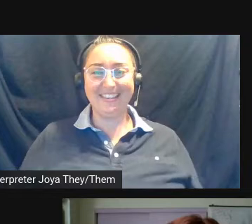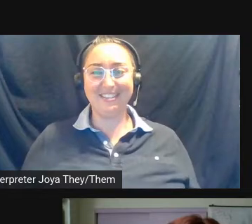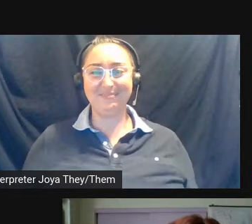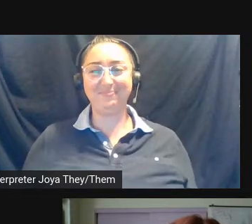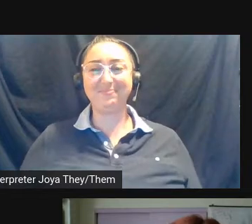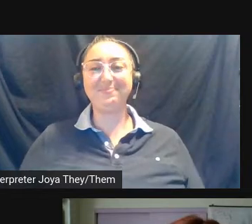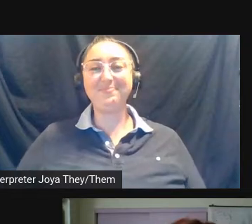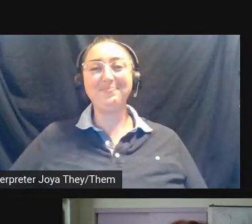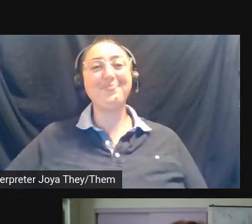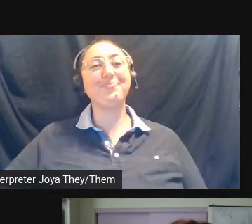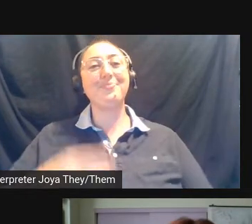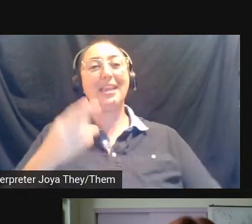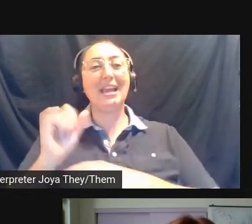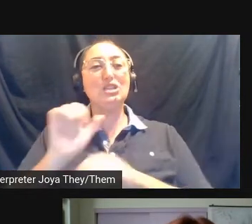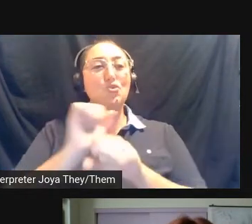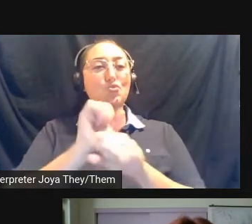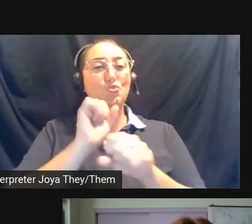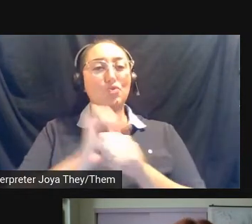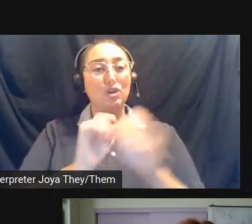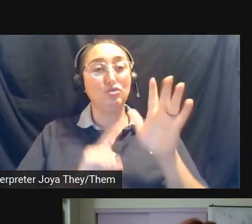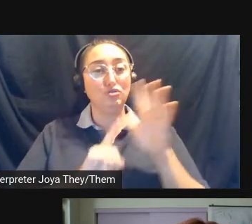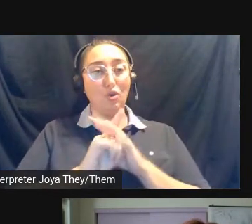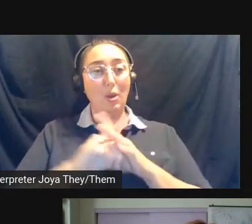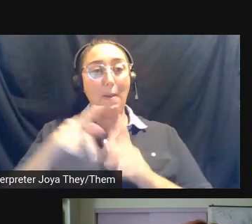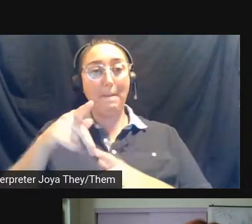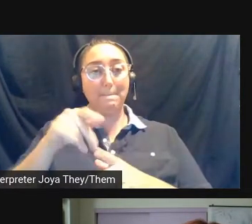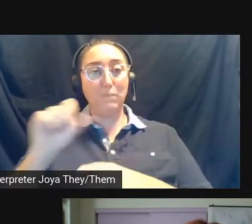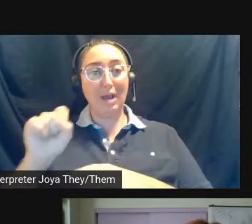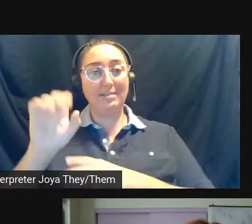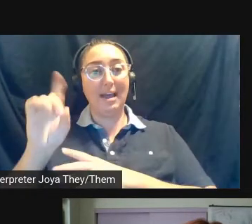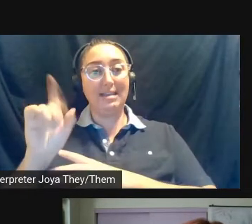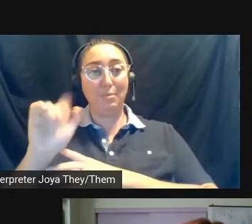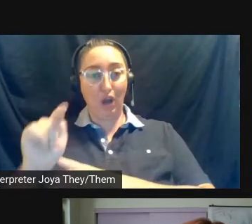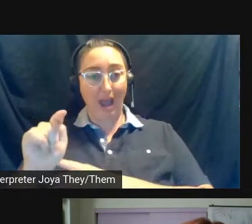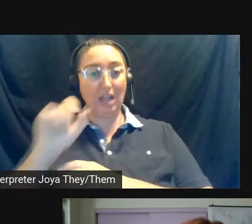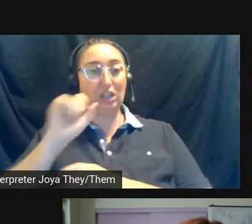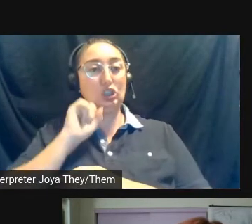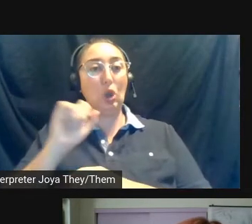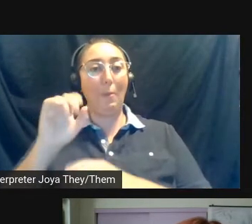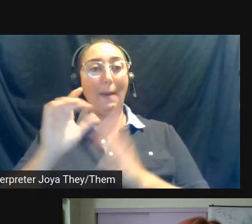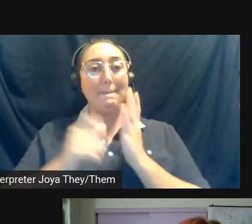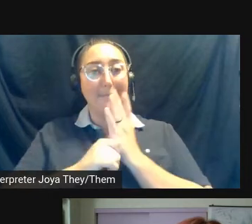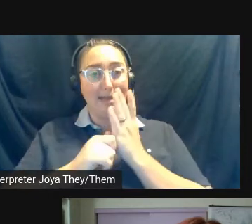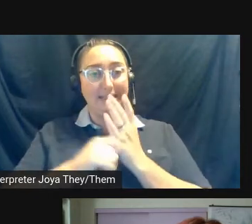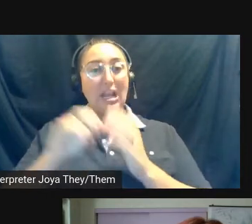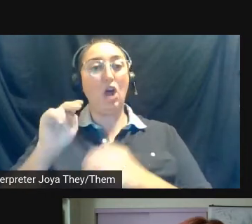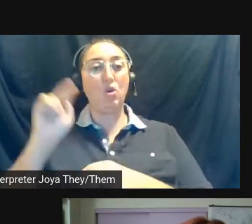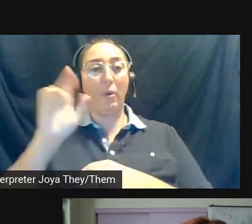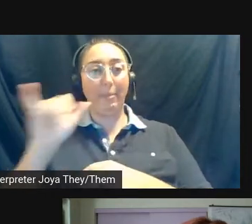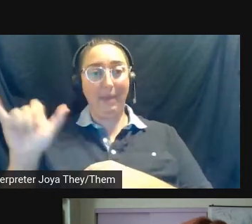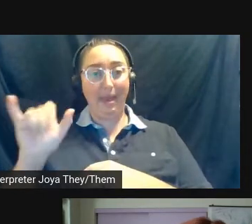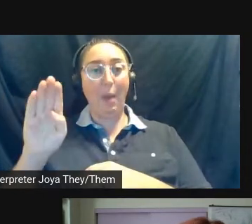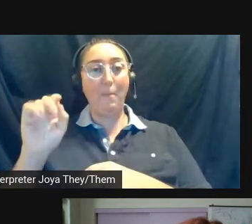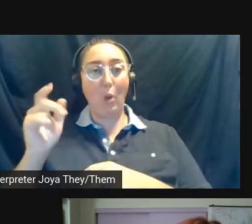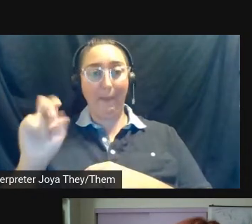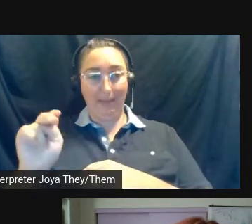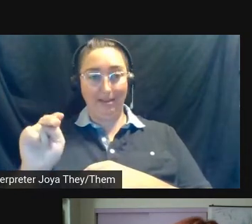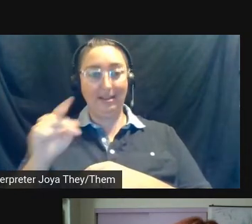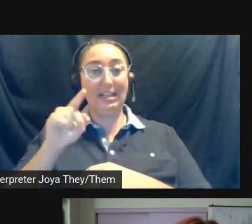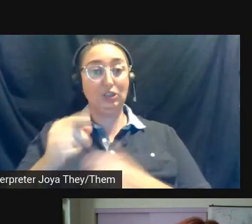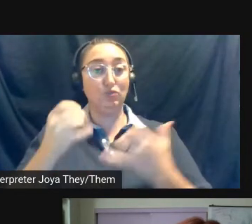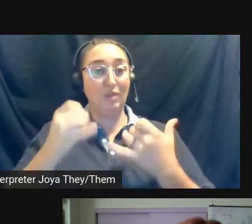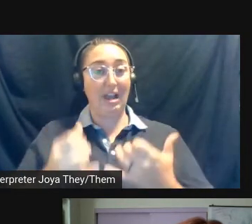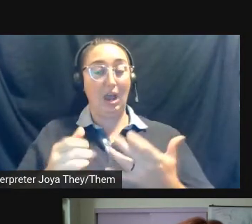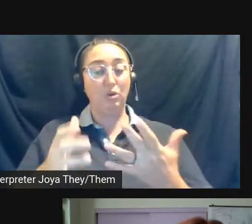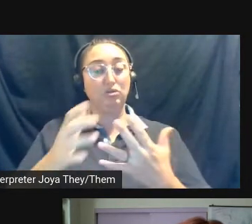His work has appeared in the Press Democrat, Sonoma Magazine, and in the North Bay Bohemian. Martinez is currently a sophomore at San